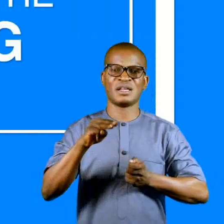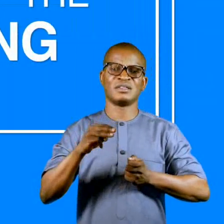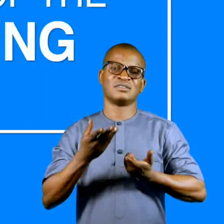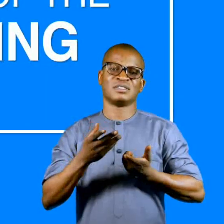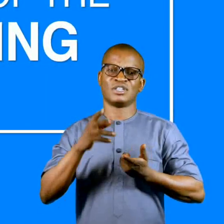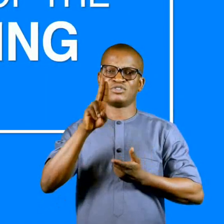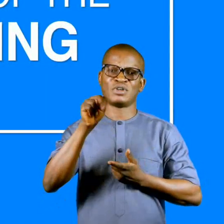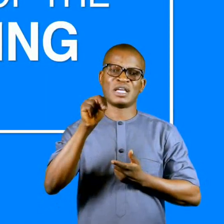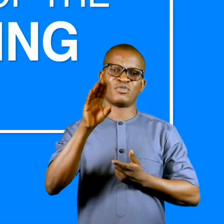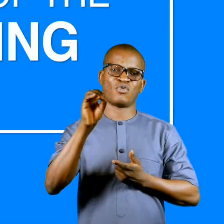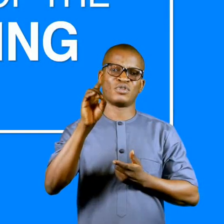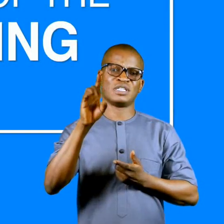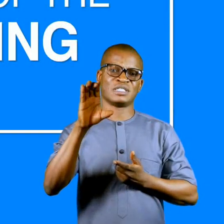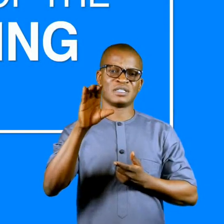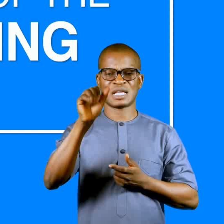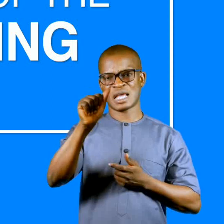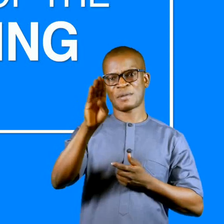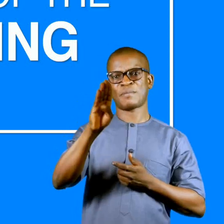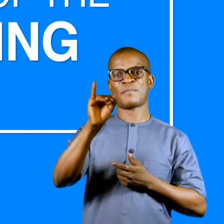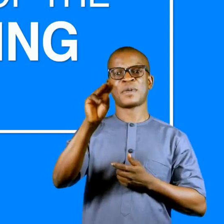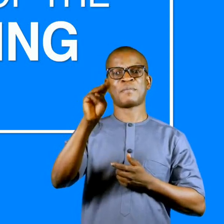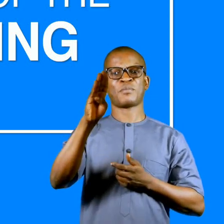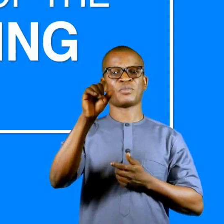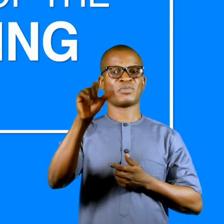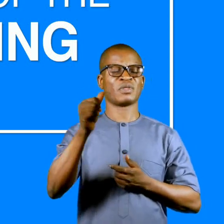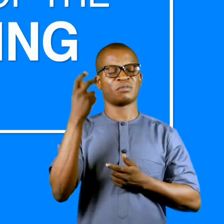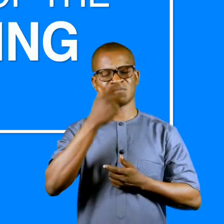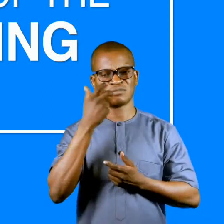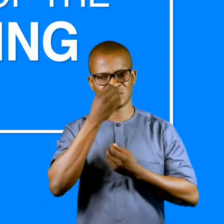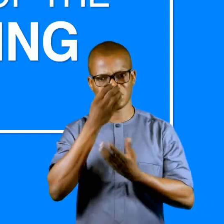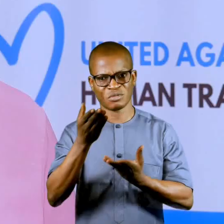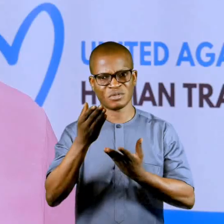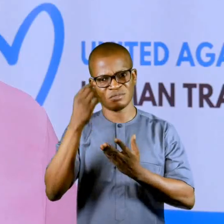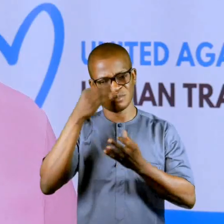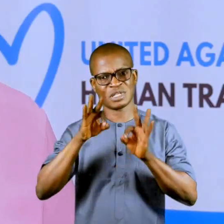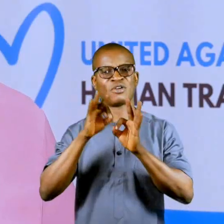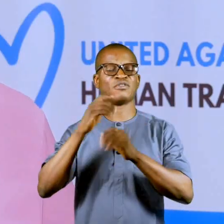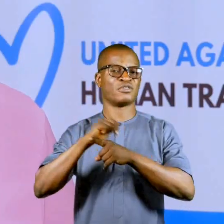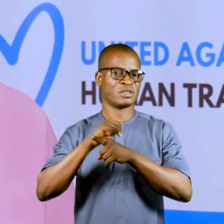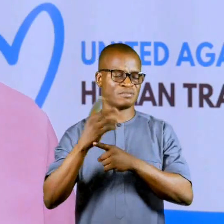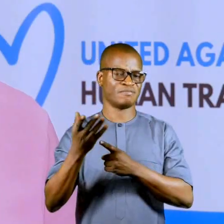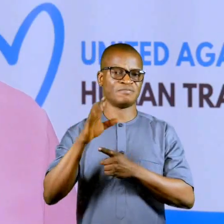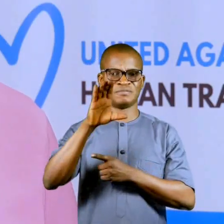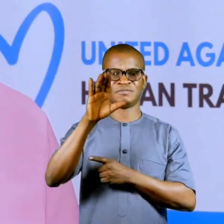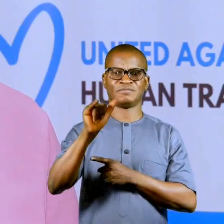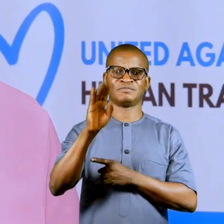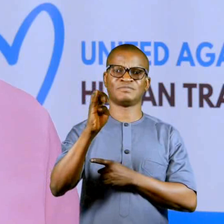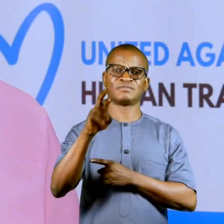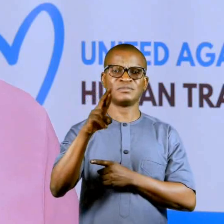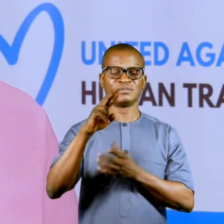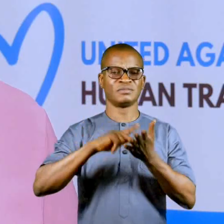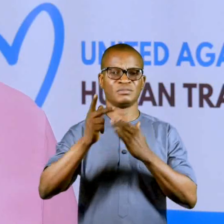Smuggling UNODC, Abimbola Adeoumi, spoke on the essence of the training. Doing Saba program